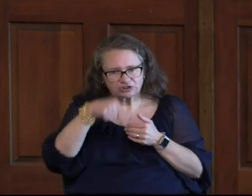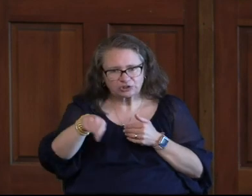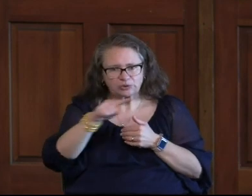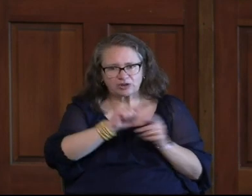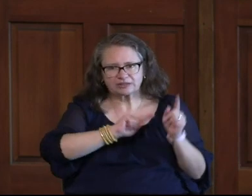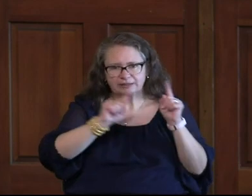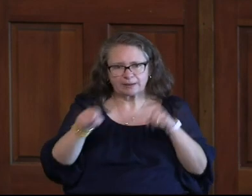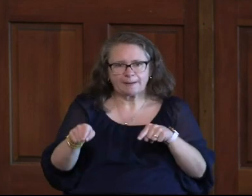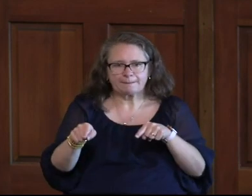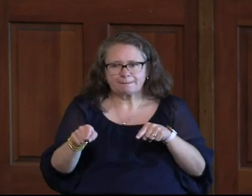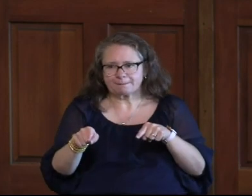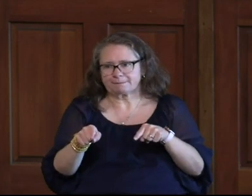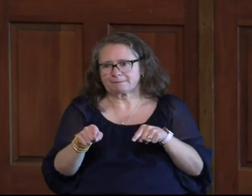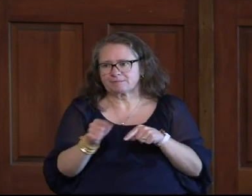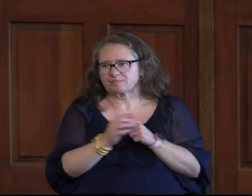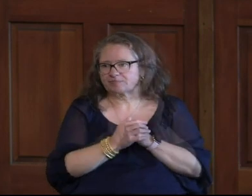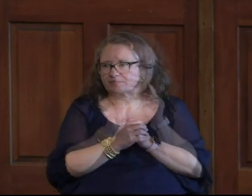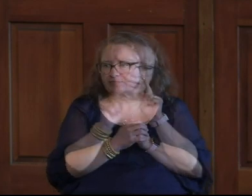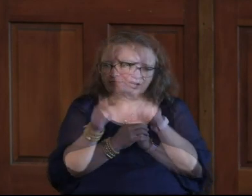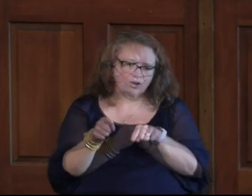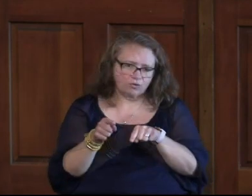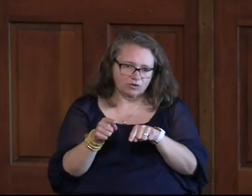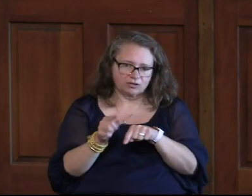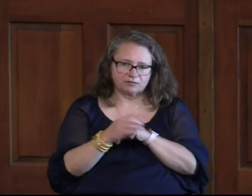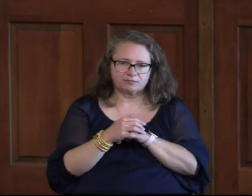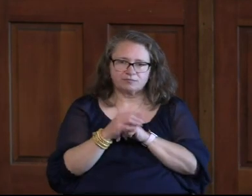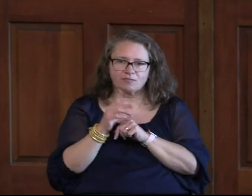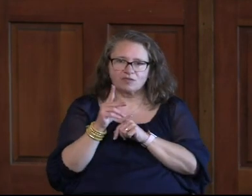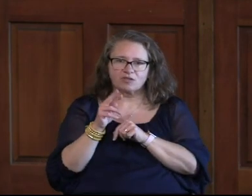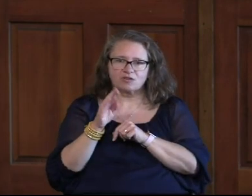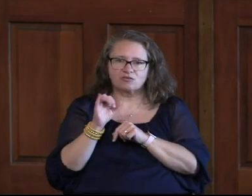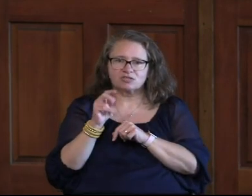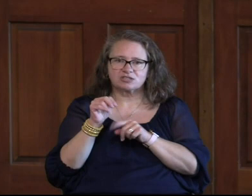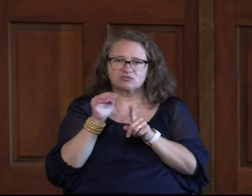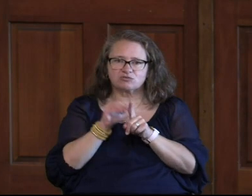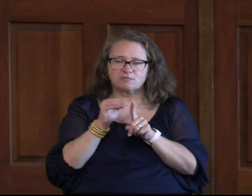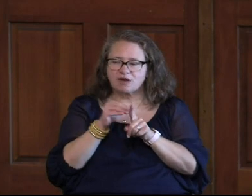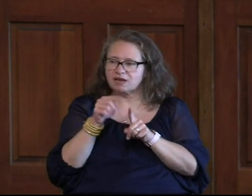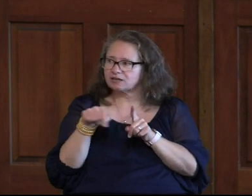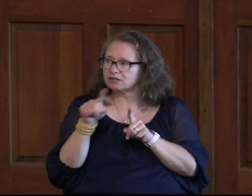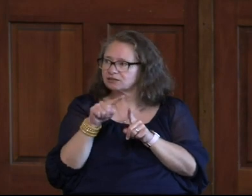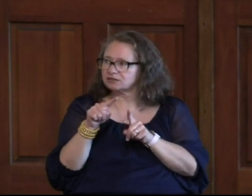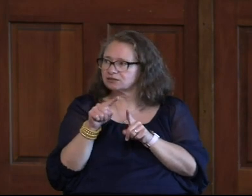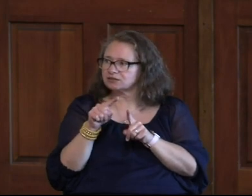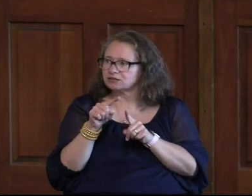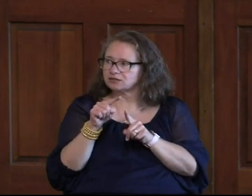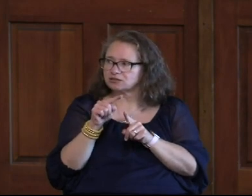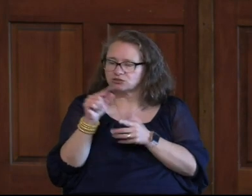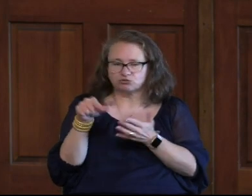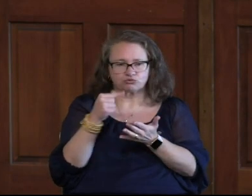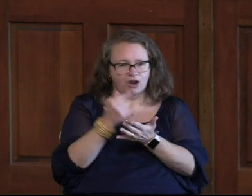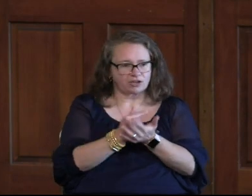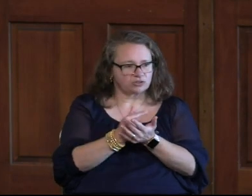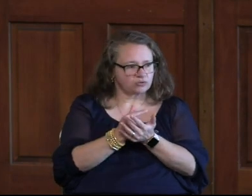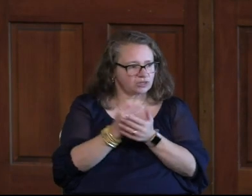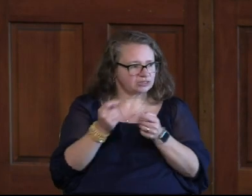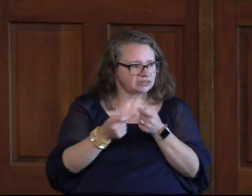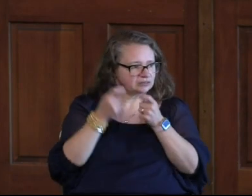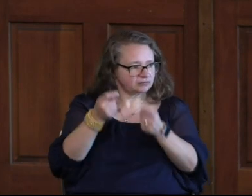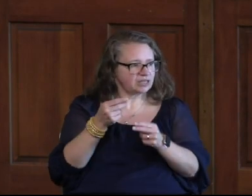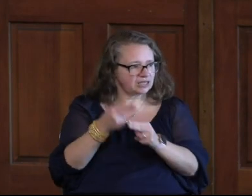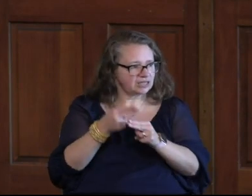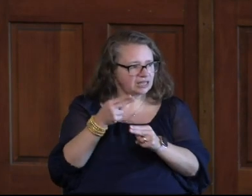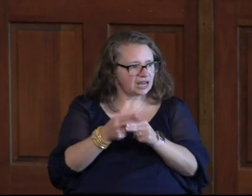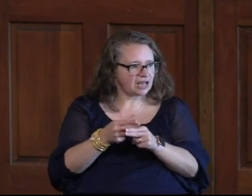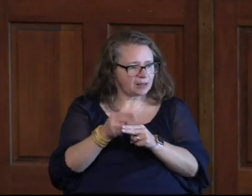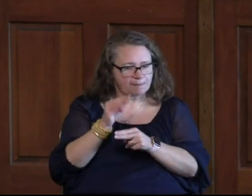there On that day Kristen wanted me to remind you That know graduates That you need to submit The name